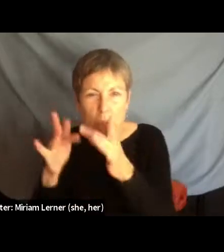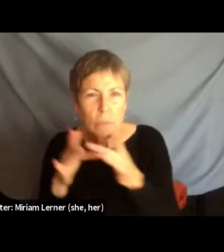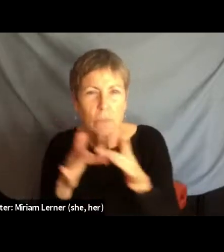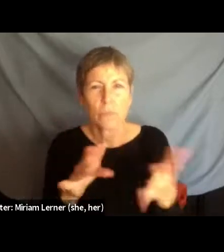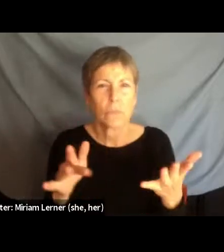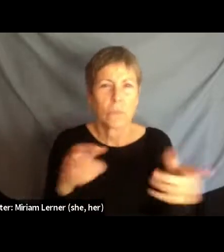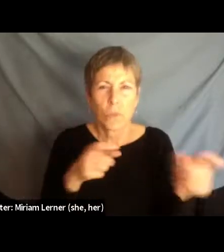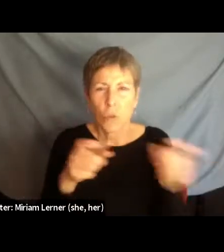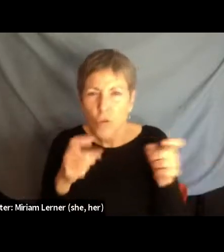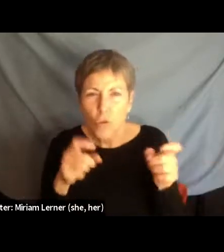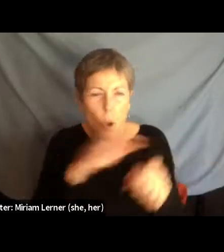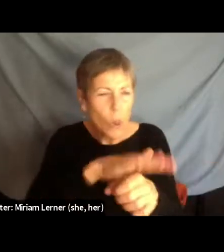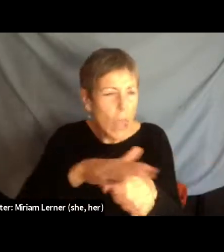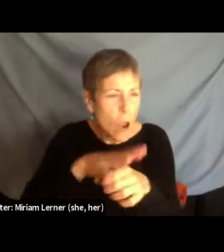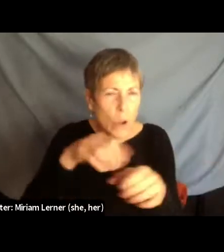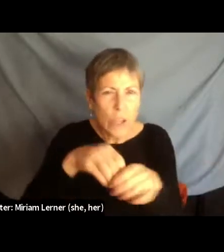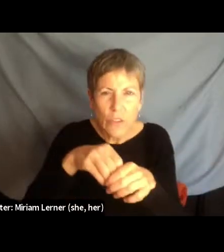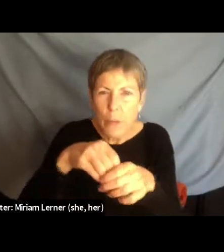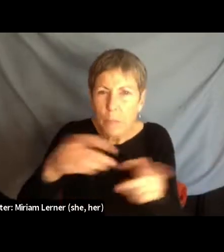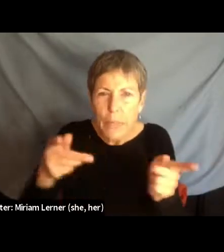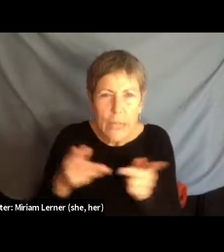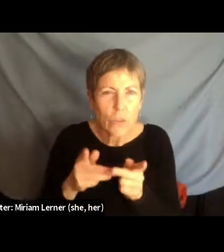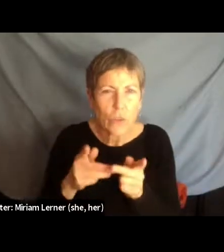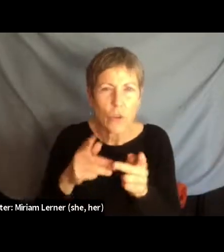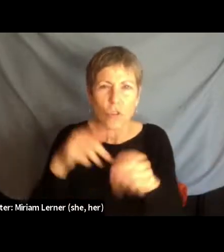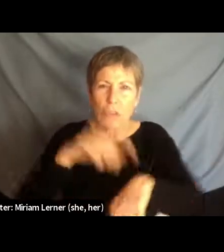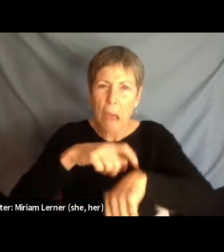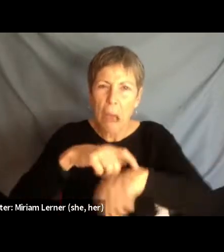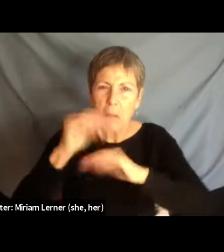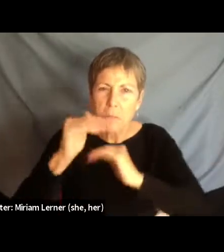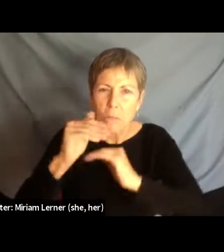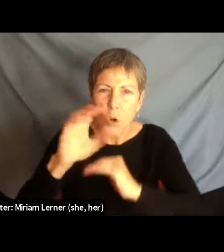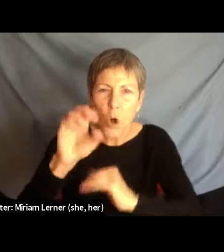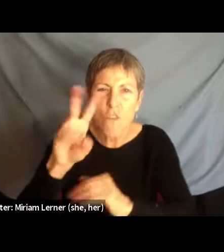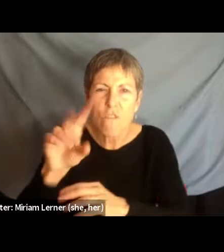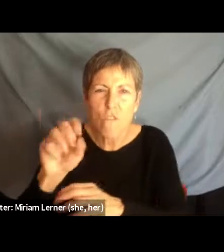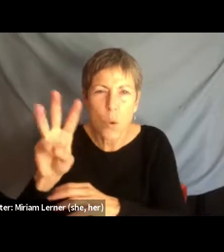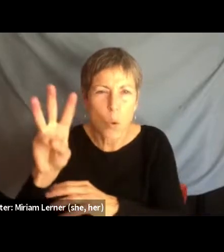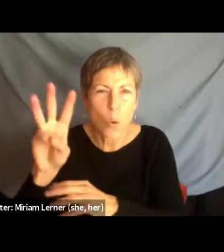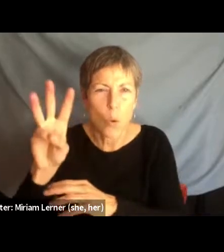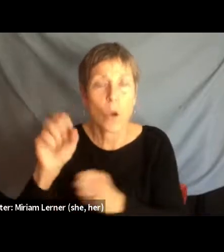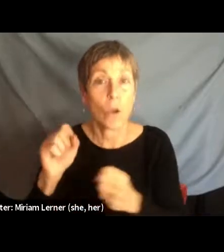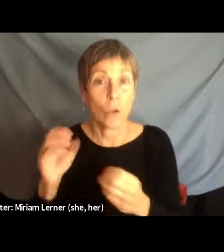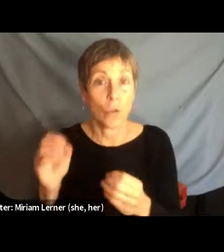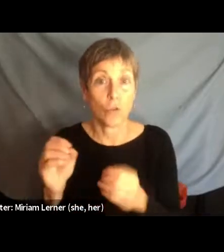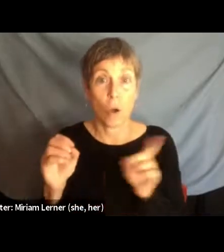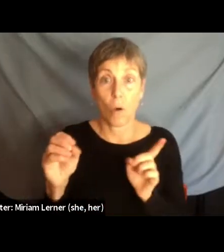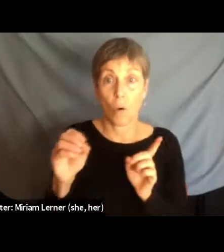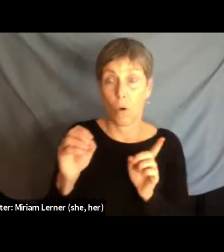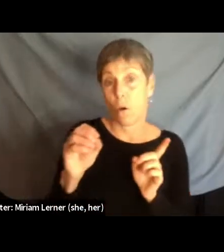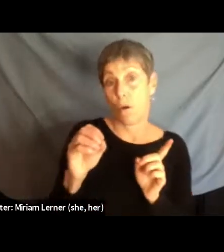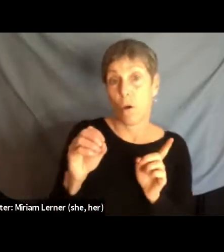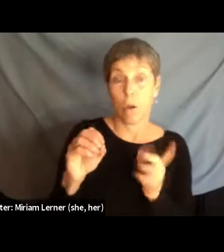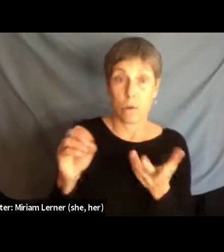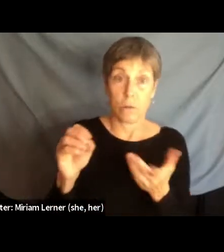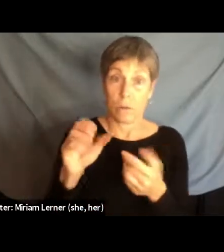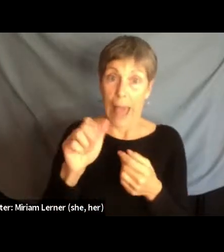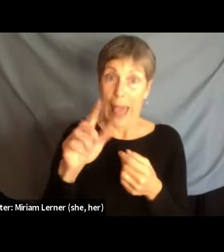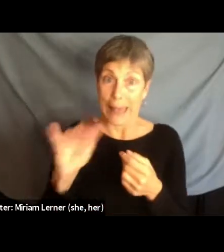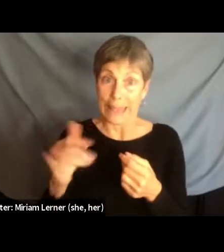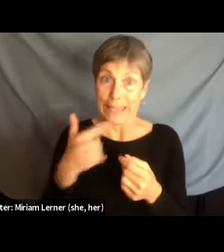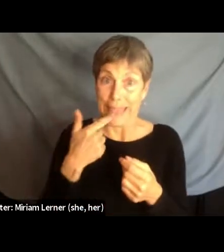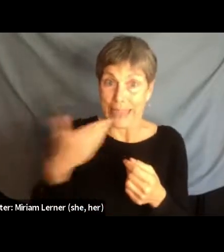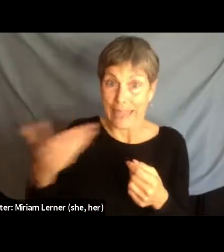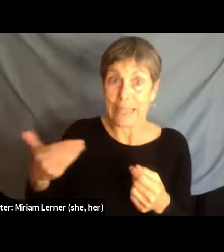checkpoints, curfews. So some of these examples also sound similar to what Ali was sharing. So these are borderline effects that